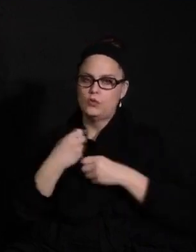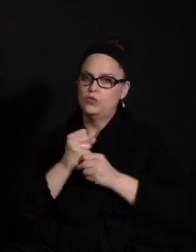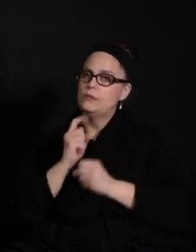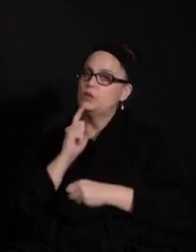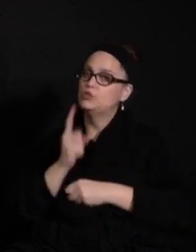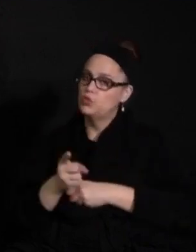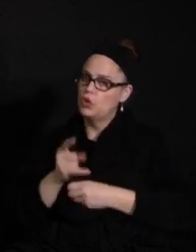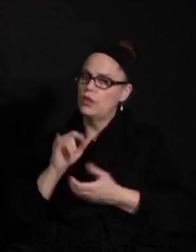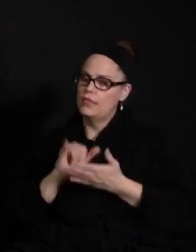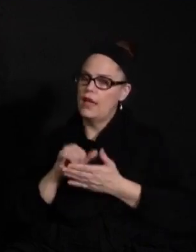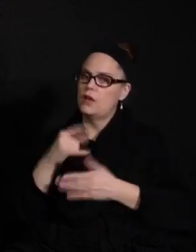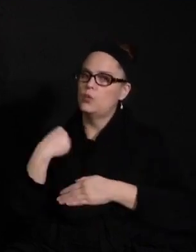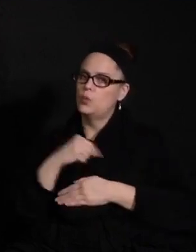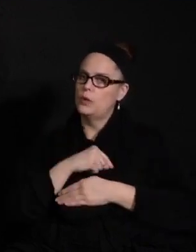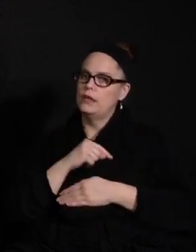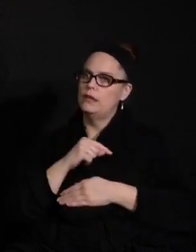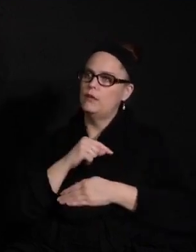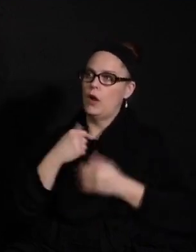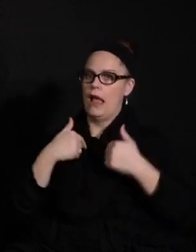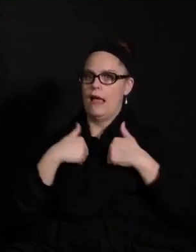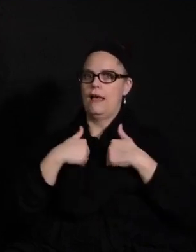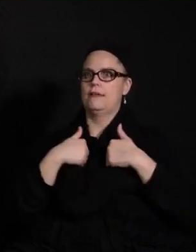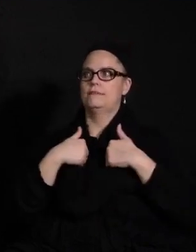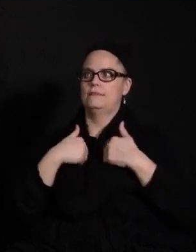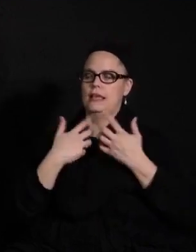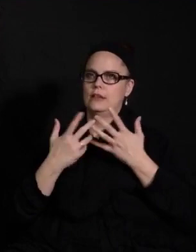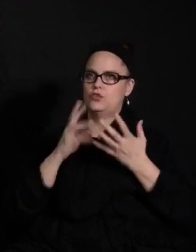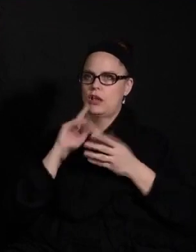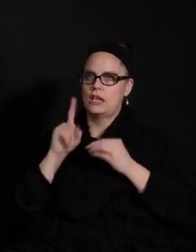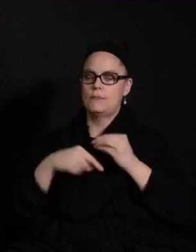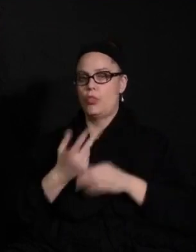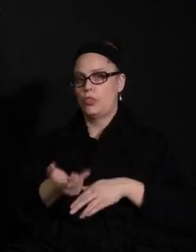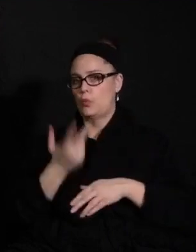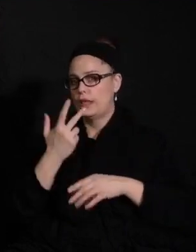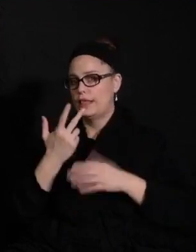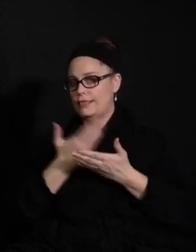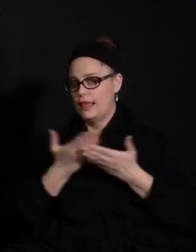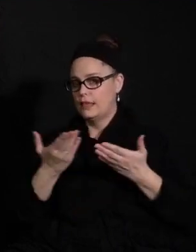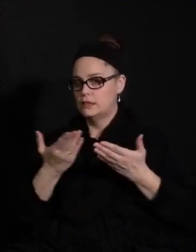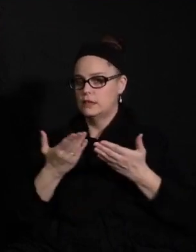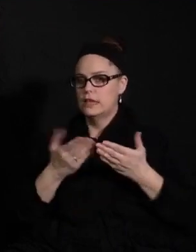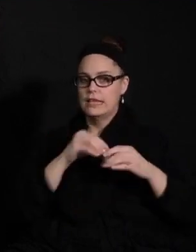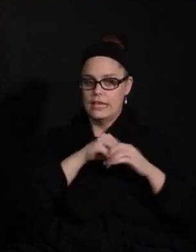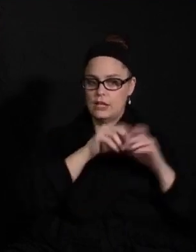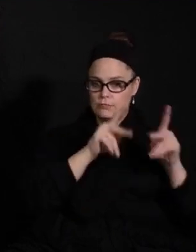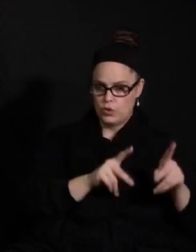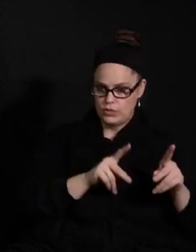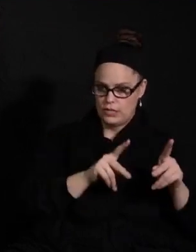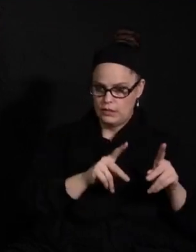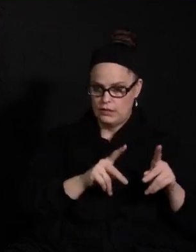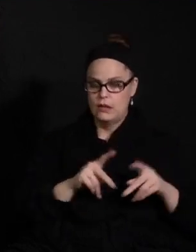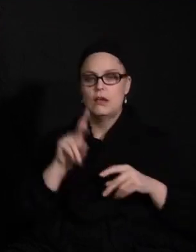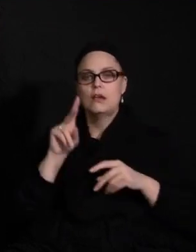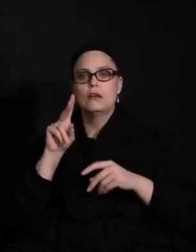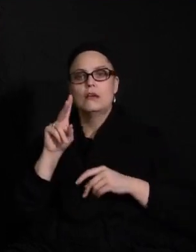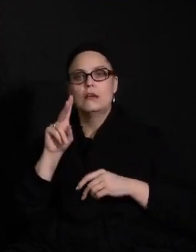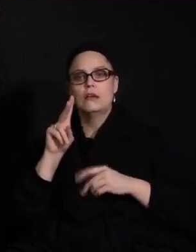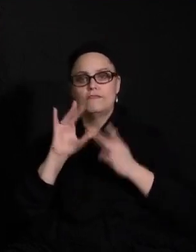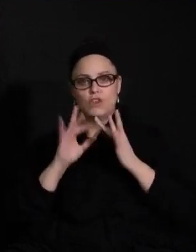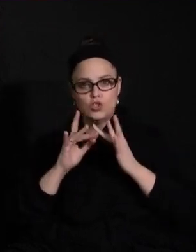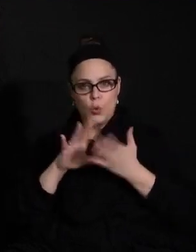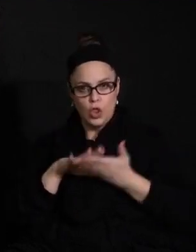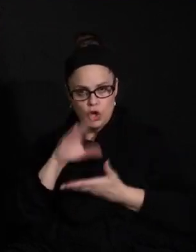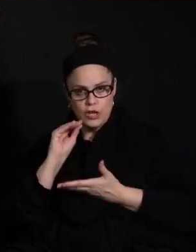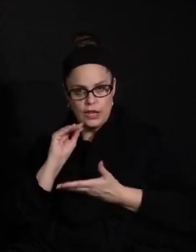that we are talking about, that I'm talking about three different things here. Of course, in-person, virtual learning, what are we offering St. Public